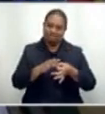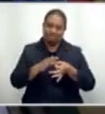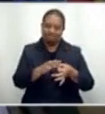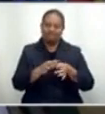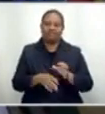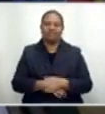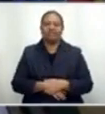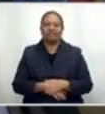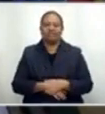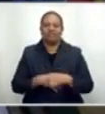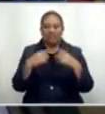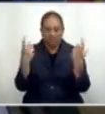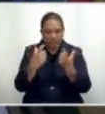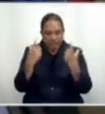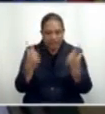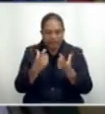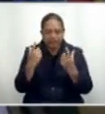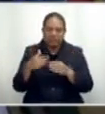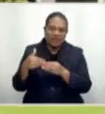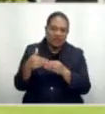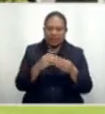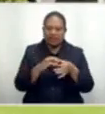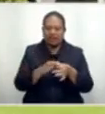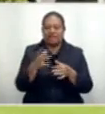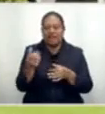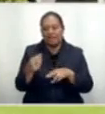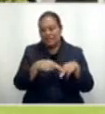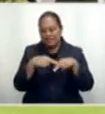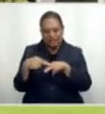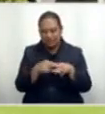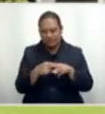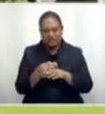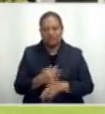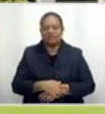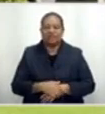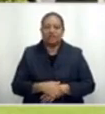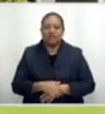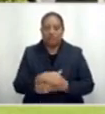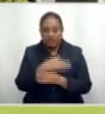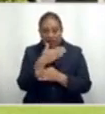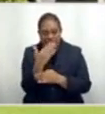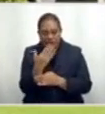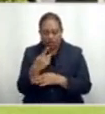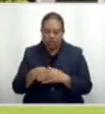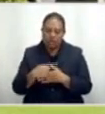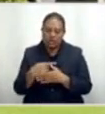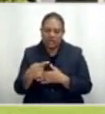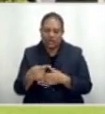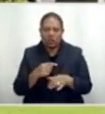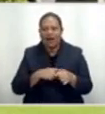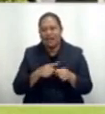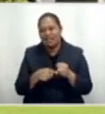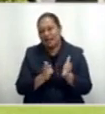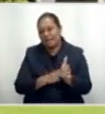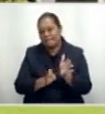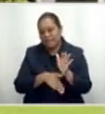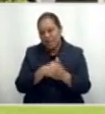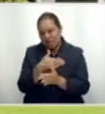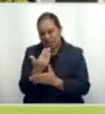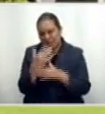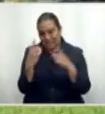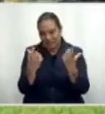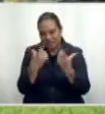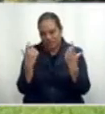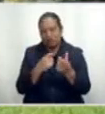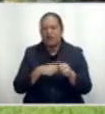goes, celebrating visionary leadership in Fiji. The Rata Sukuna Day celebrations will continue until Monday next week, which